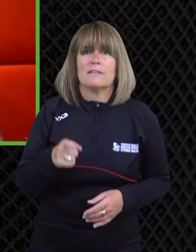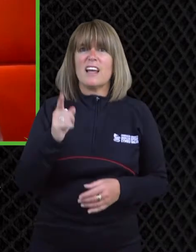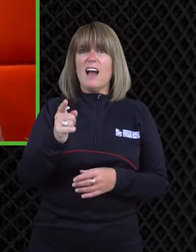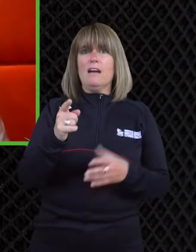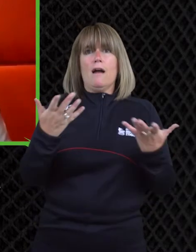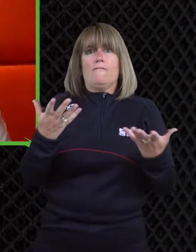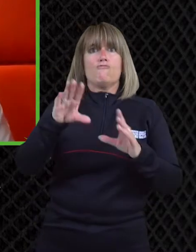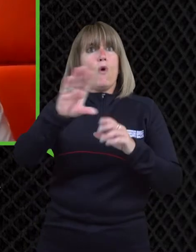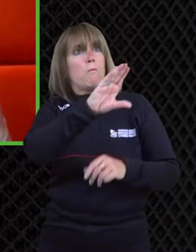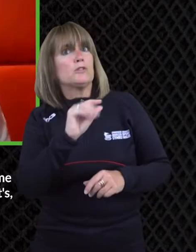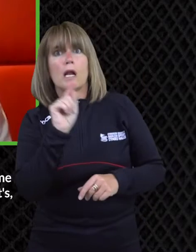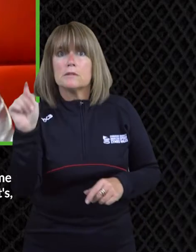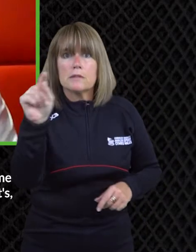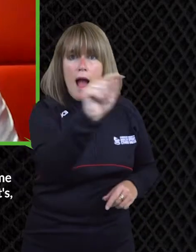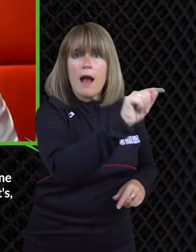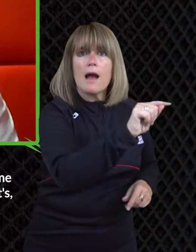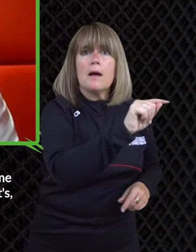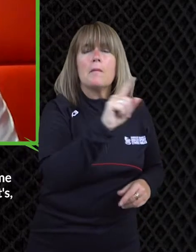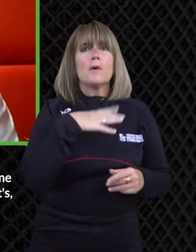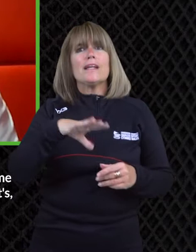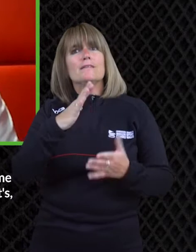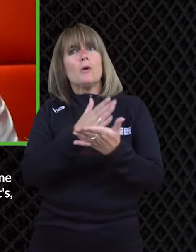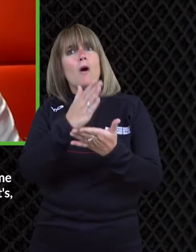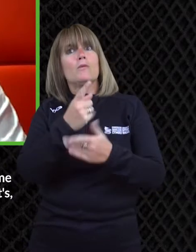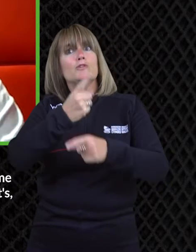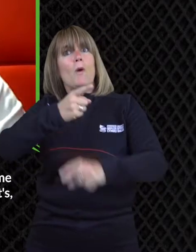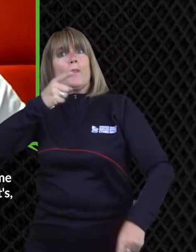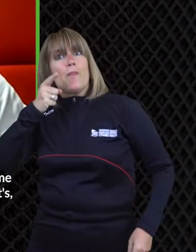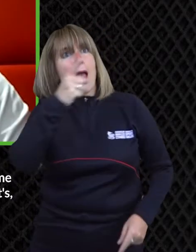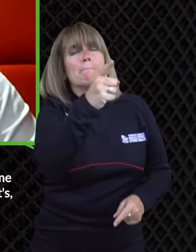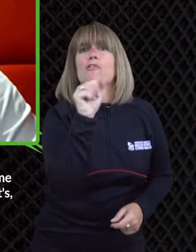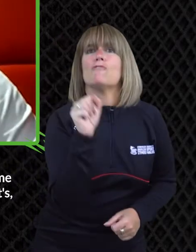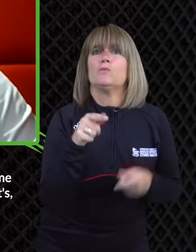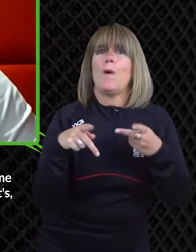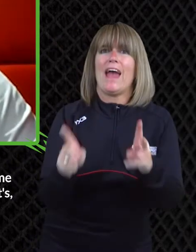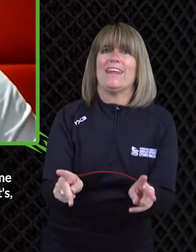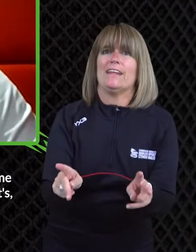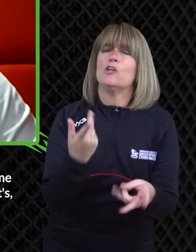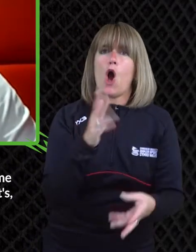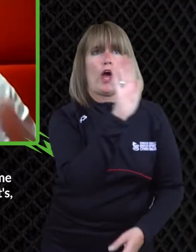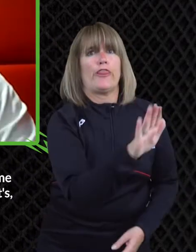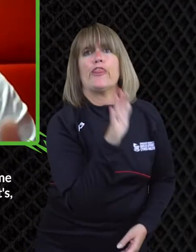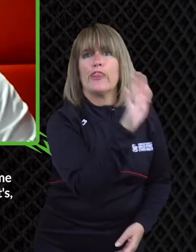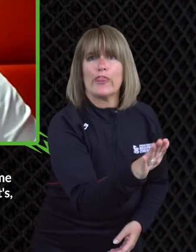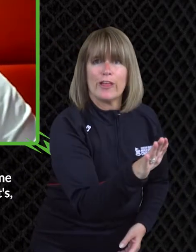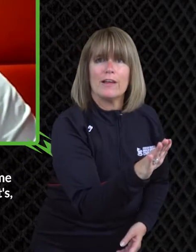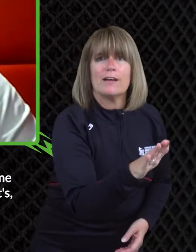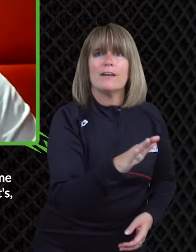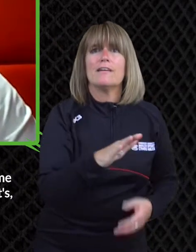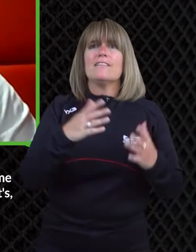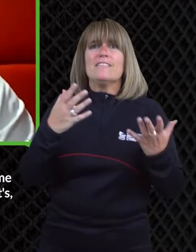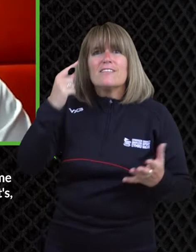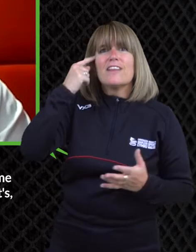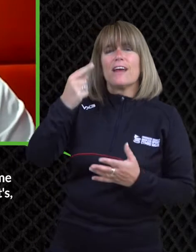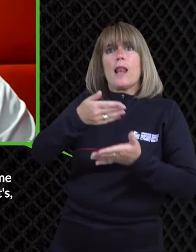they have to overcome it um whereas we need to go you know hang on a minute so the social model means that potentially society's got some